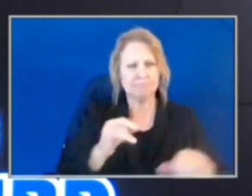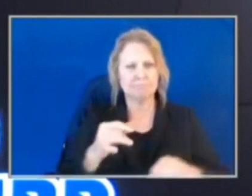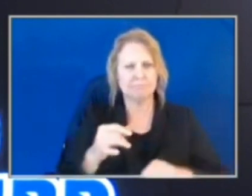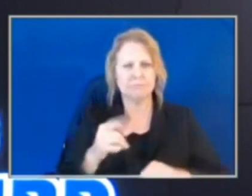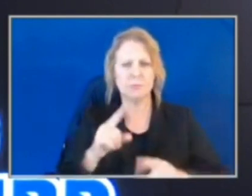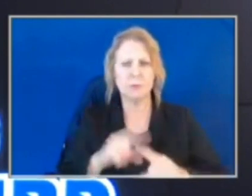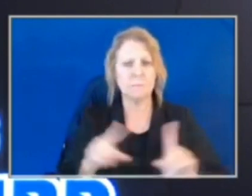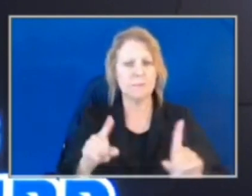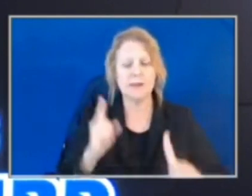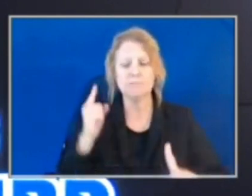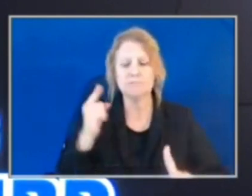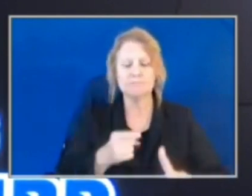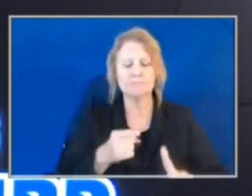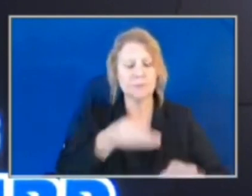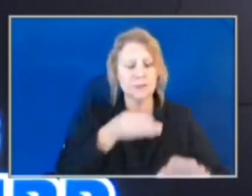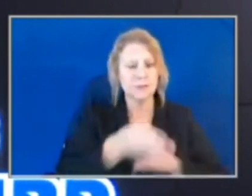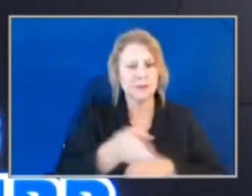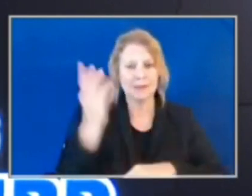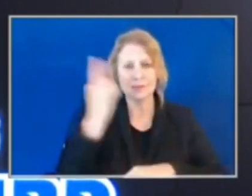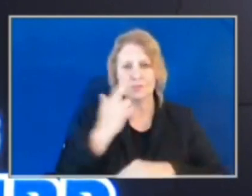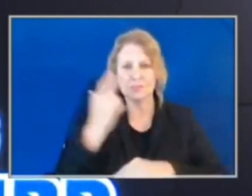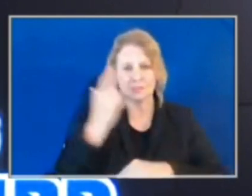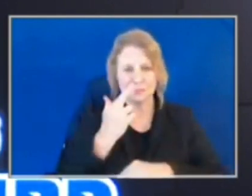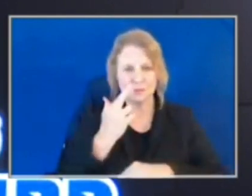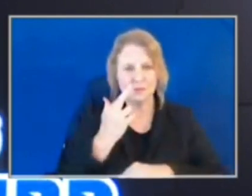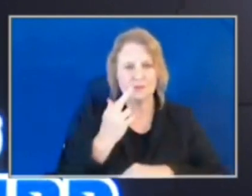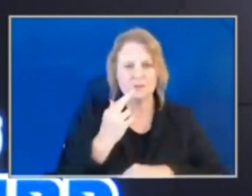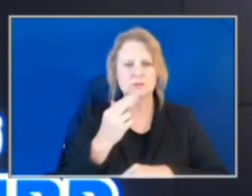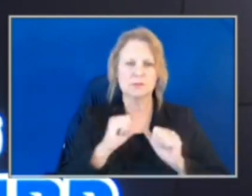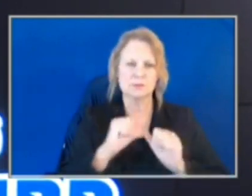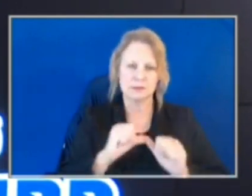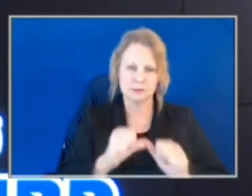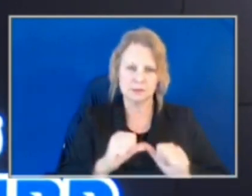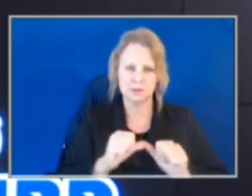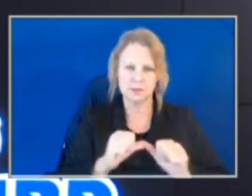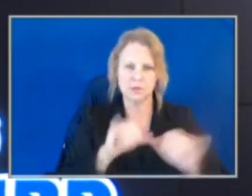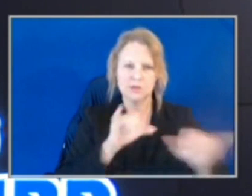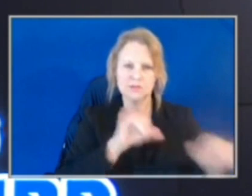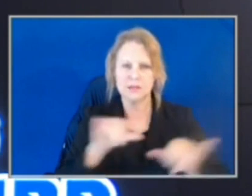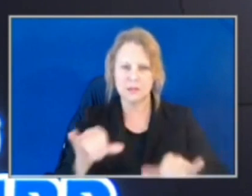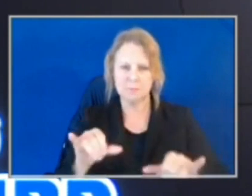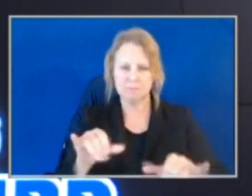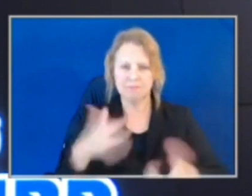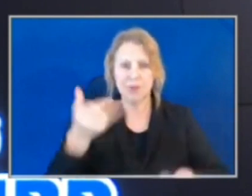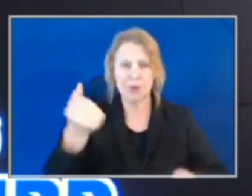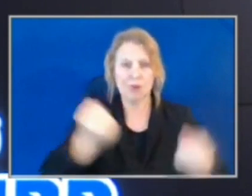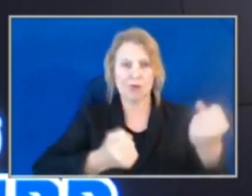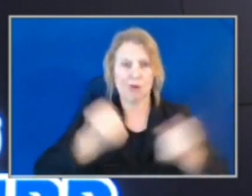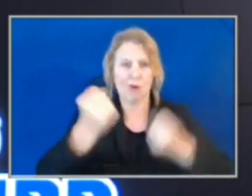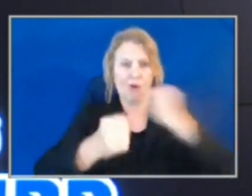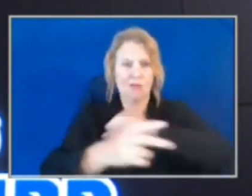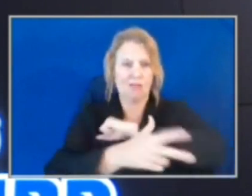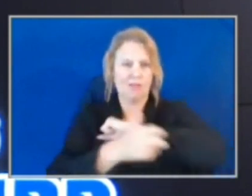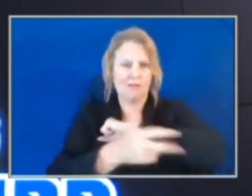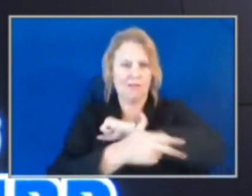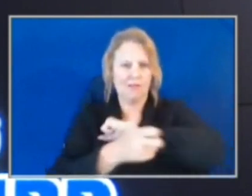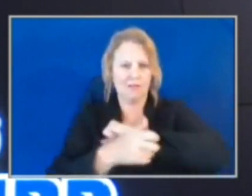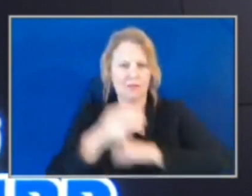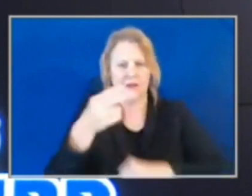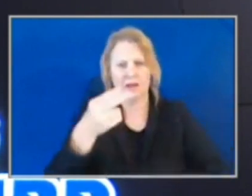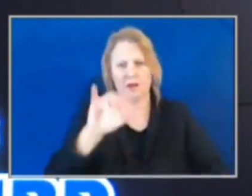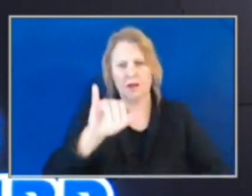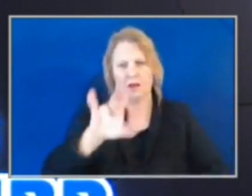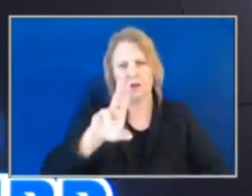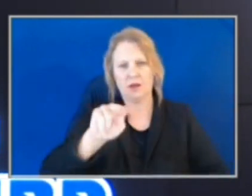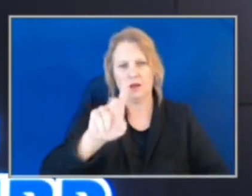of overall crime continues to be the same, and that is auto theft. The Hyundai and Kia thefts